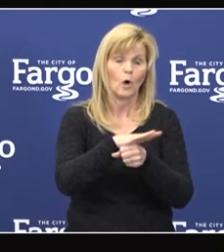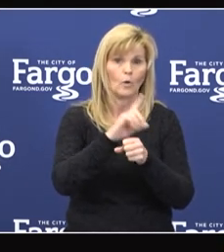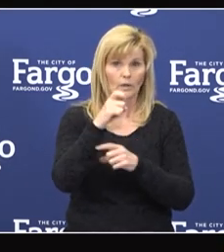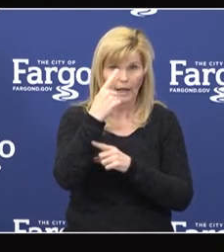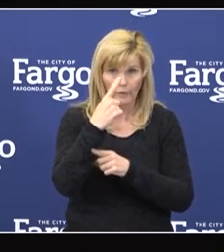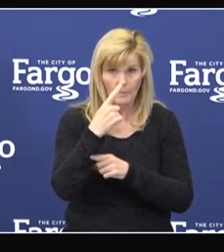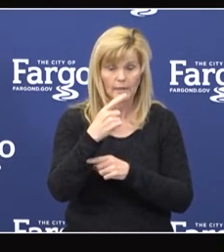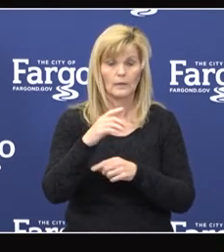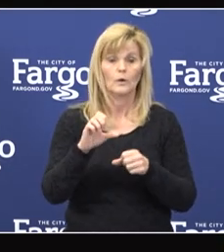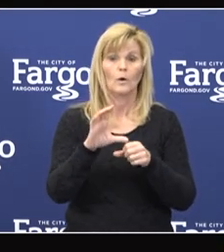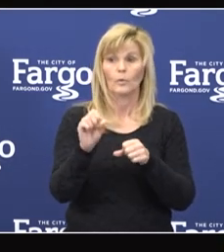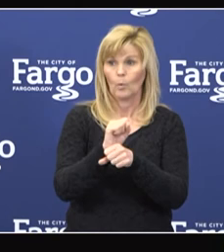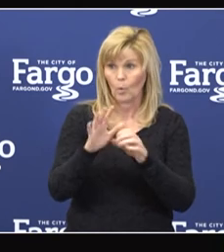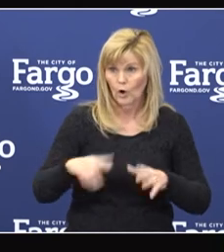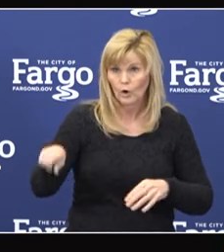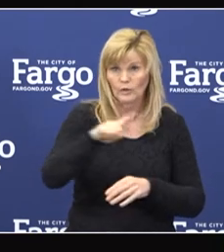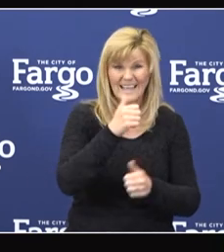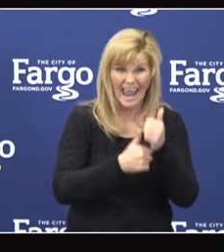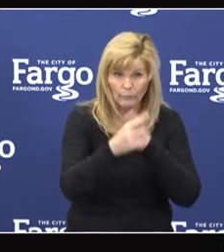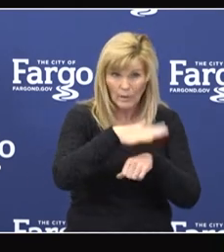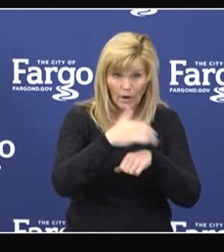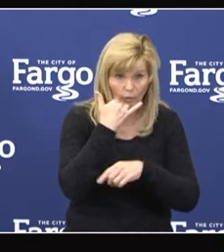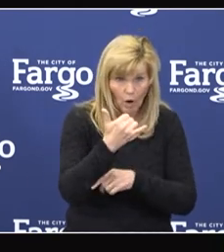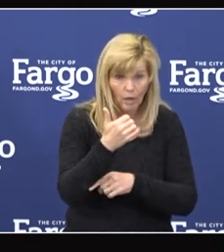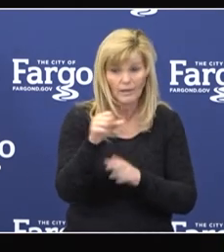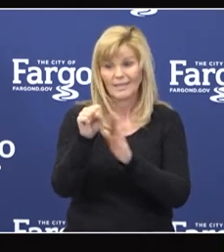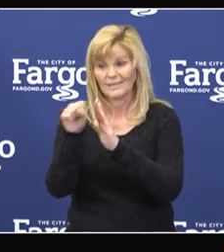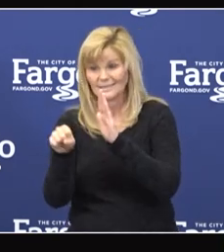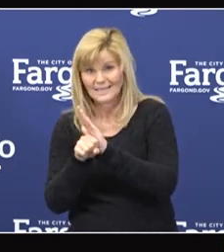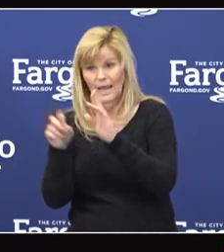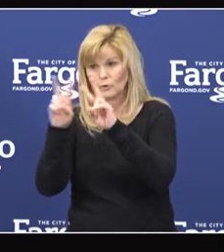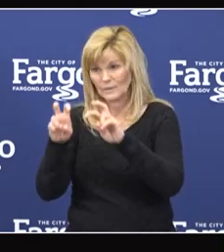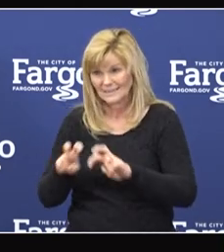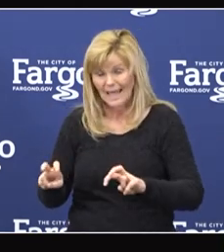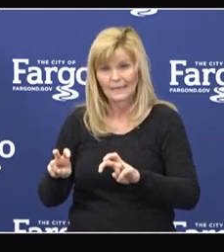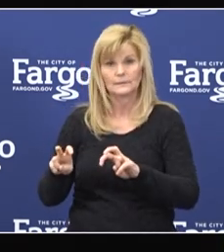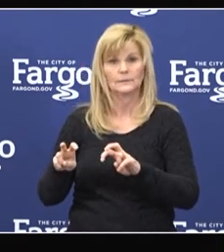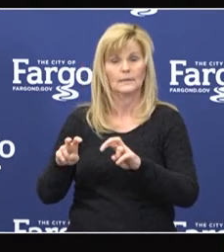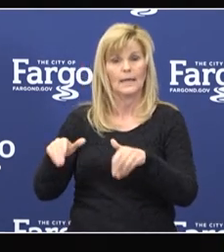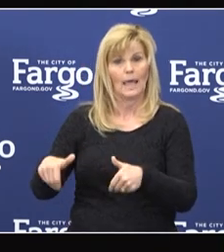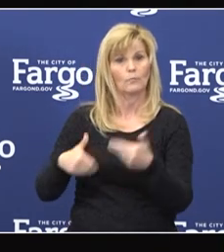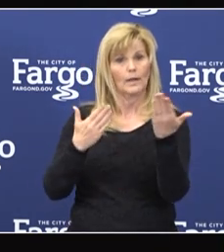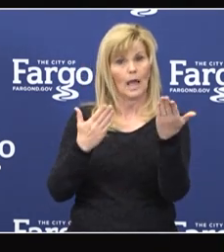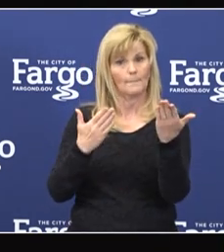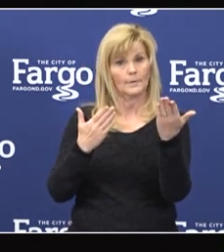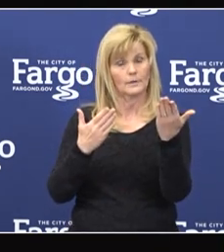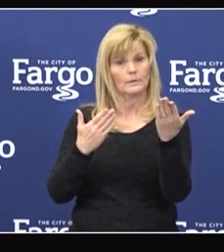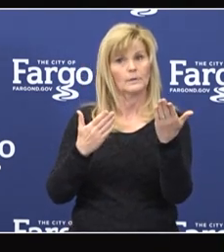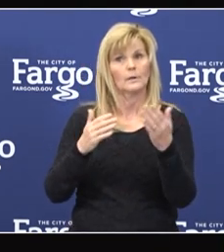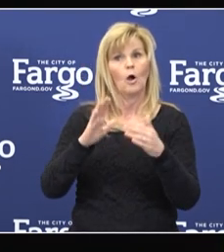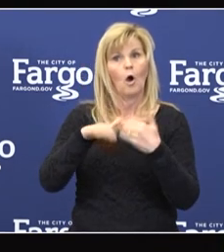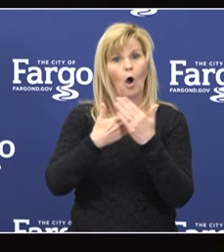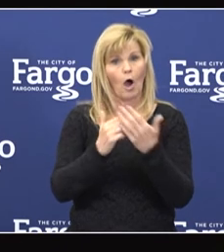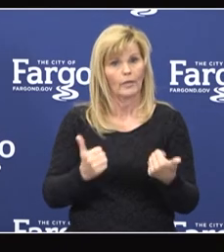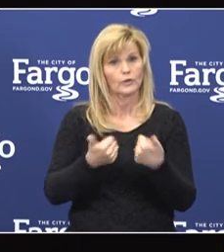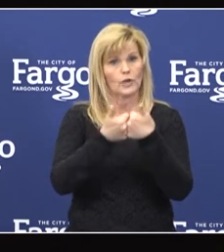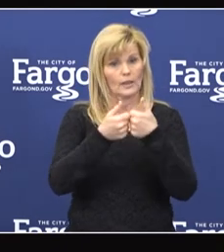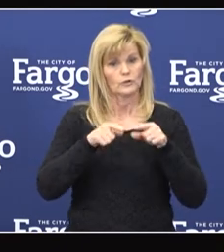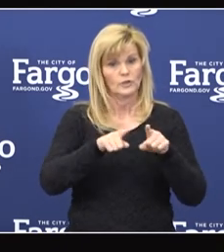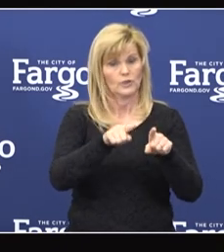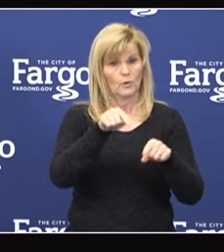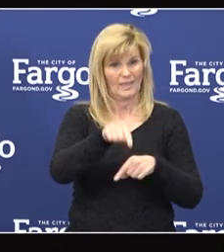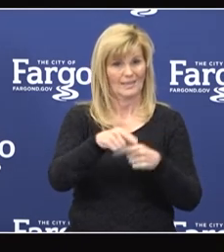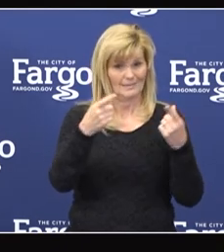everyone on this phone call, the state to assess and address challenges during this response.